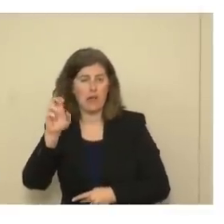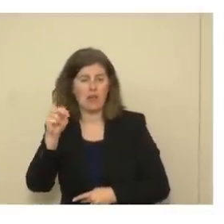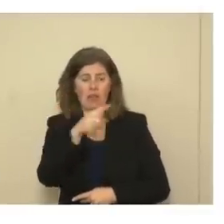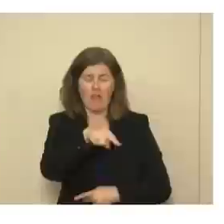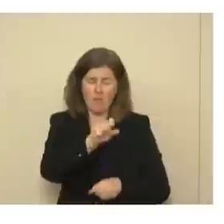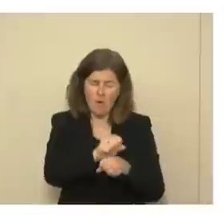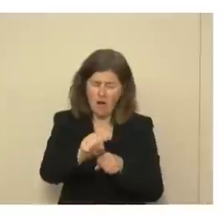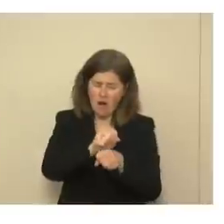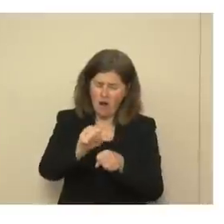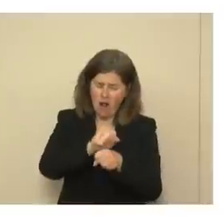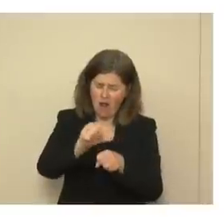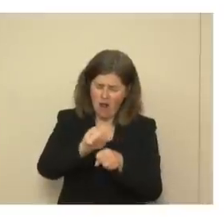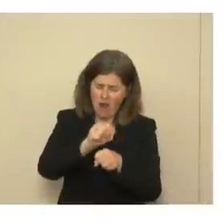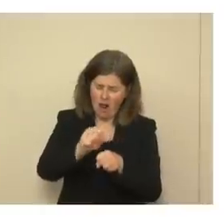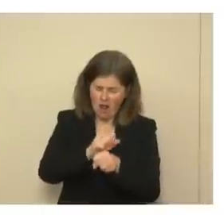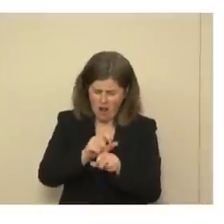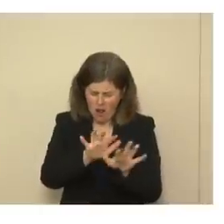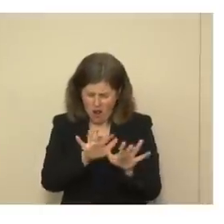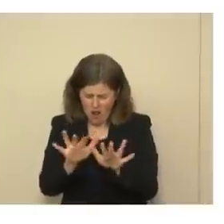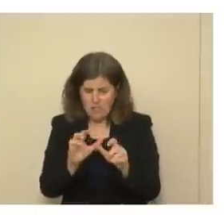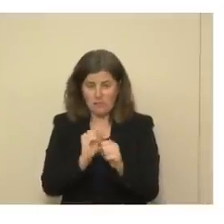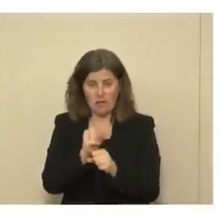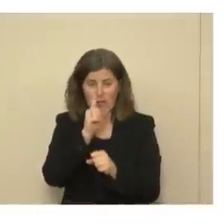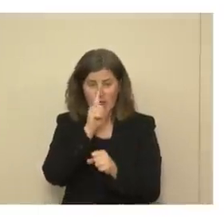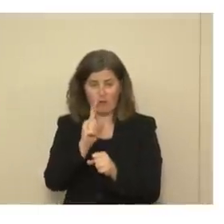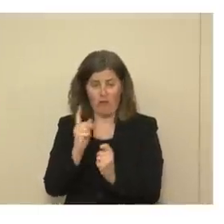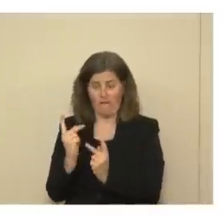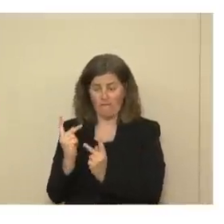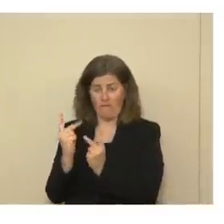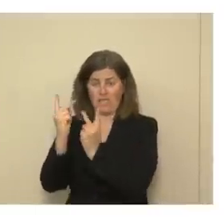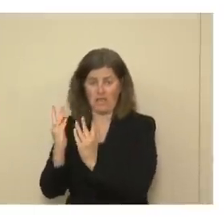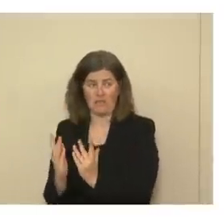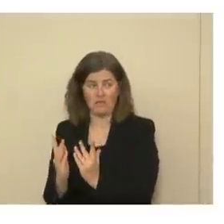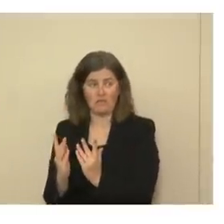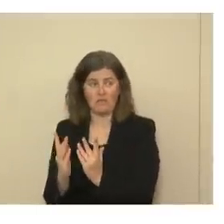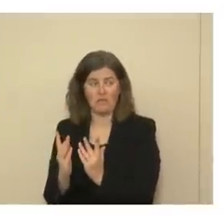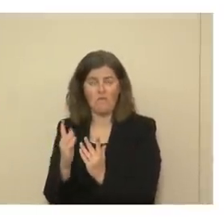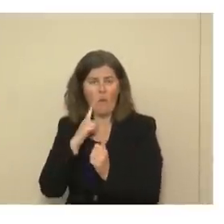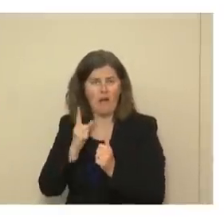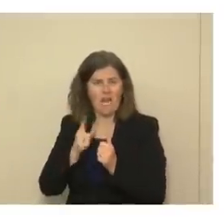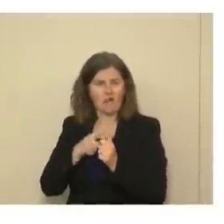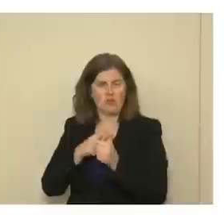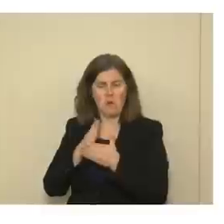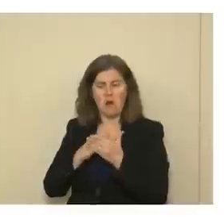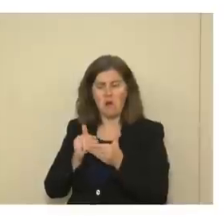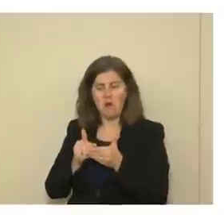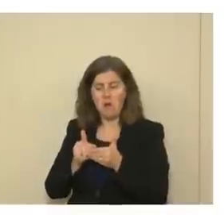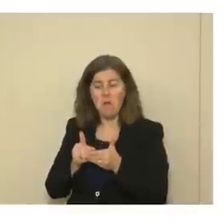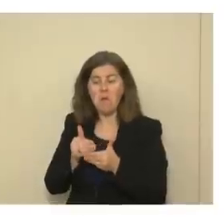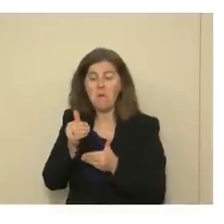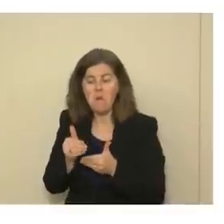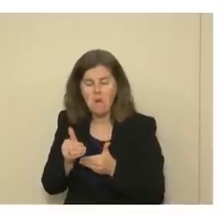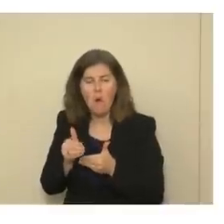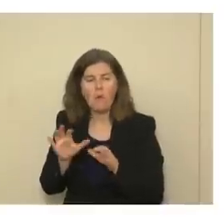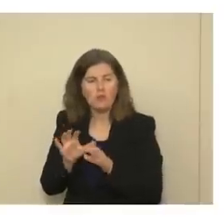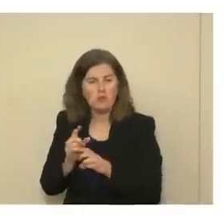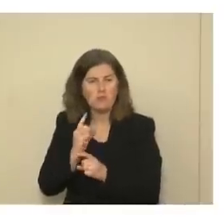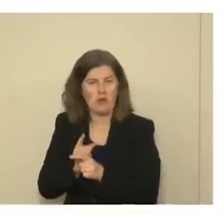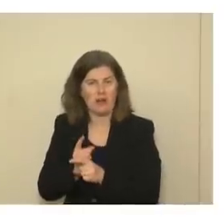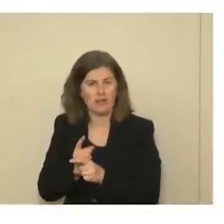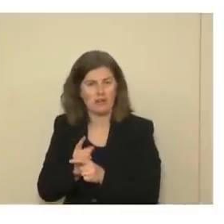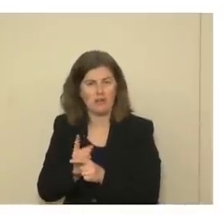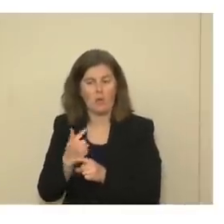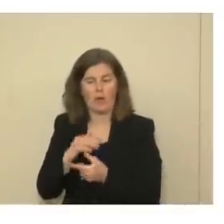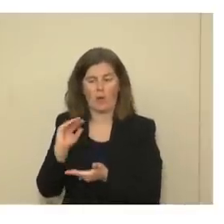for a long time to make sure that visitation, at least in this initial phase, is done right and that we